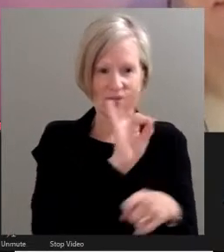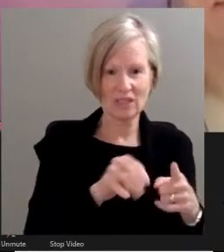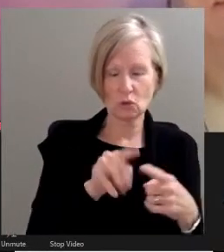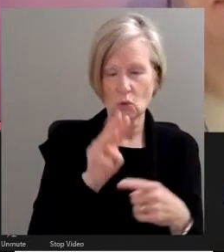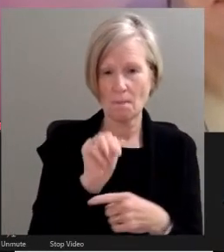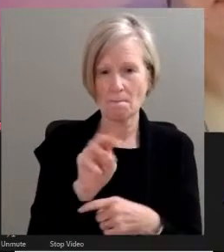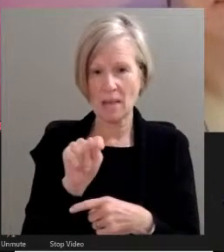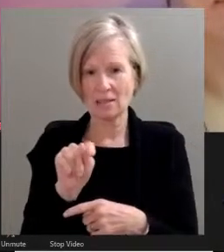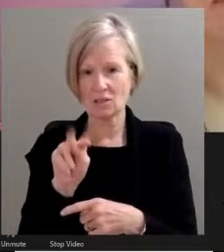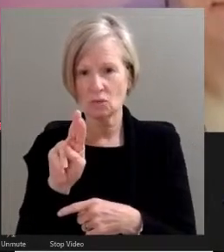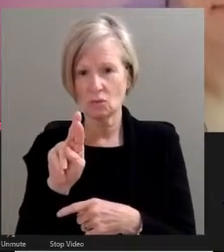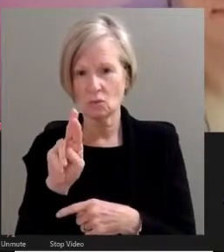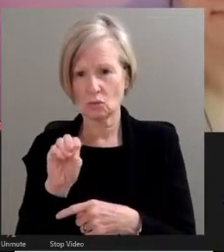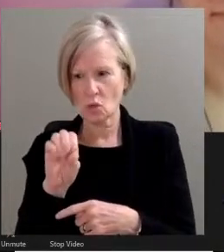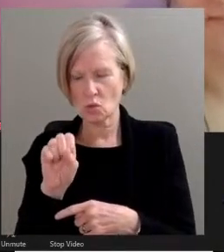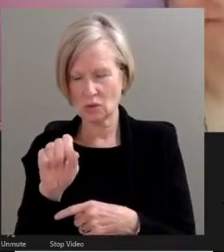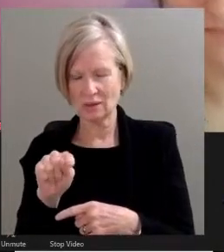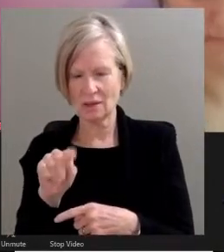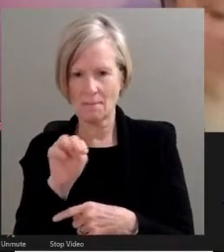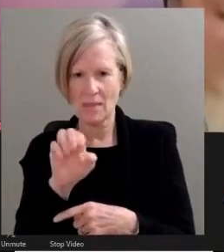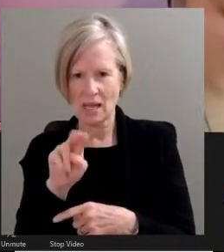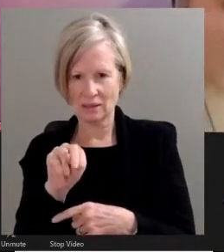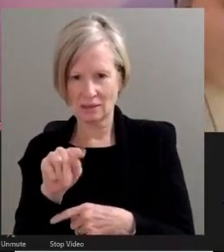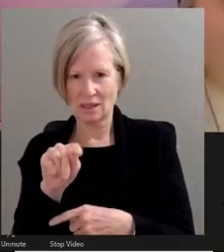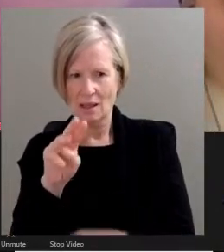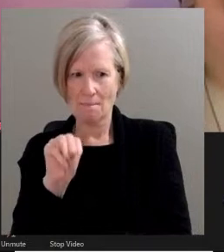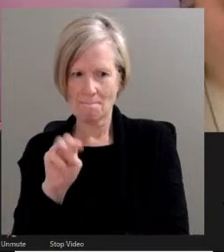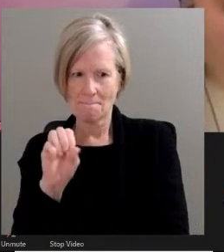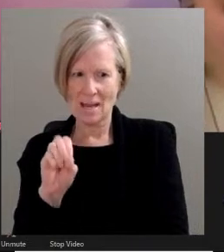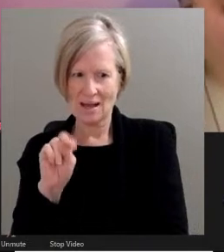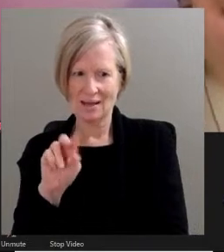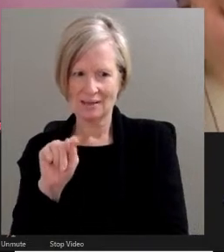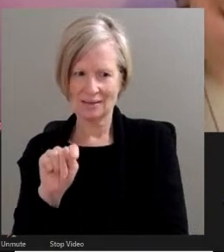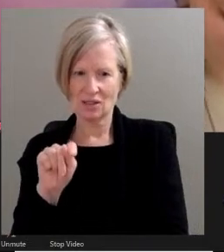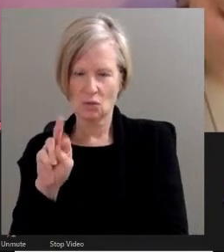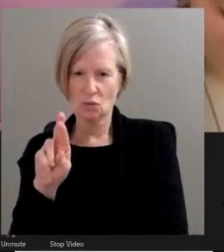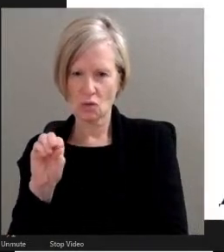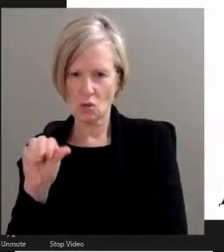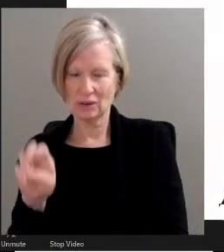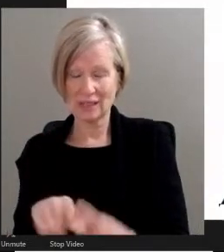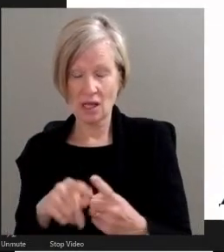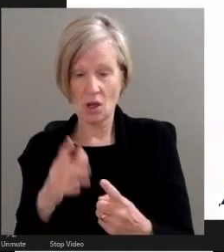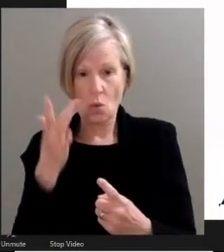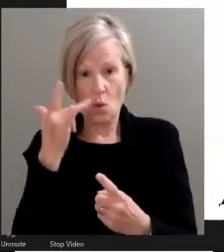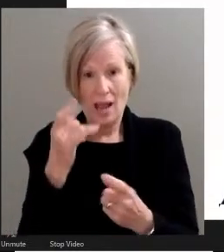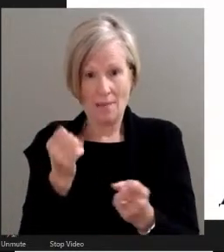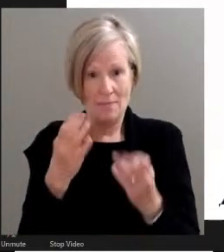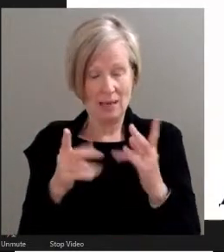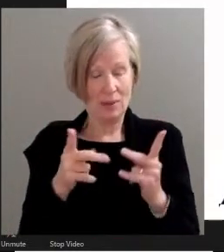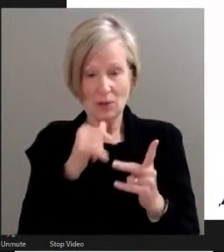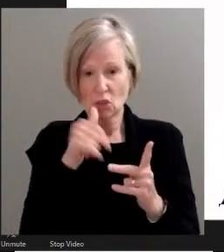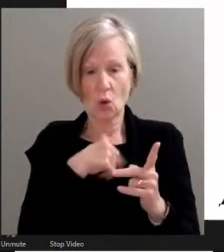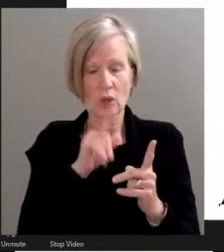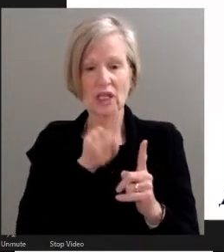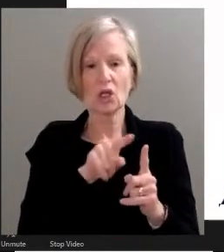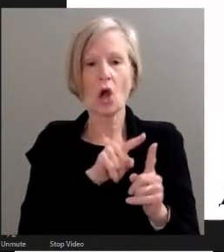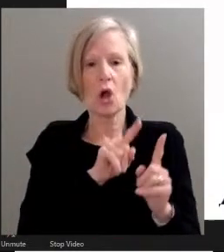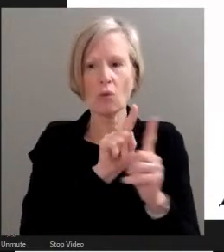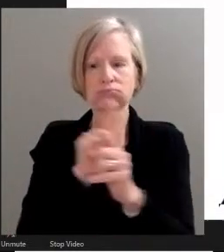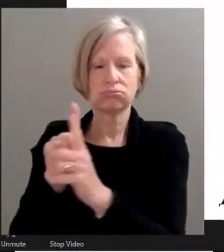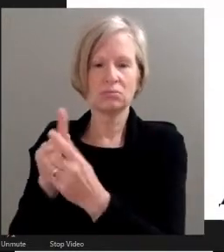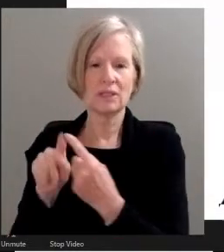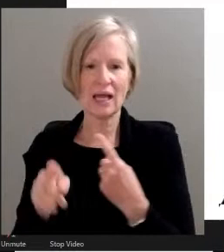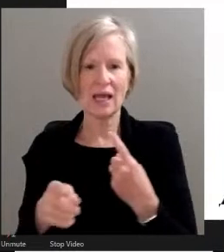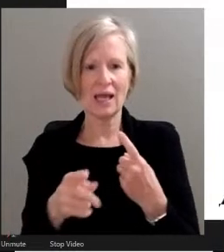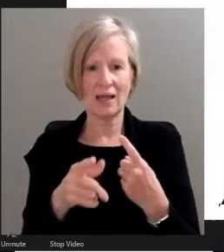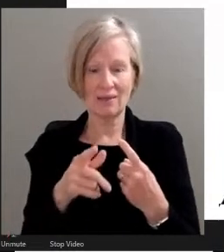because number one, most candidates don't do the voter outreach. And number two, they've never had any candidate from my community college reach out